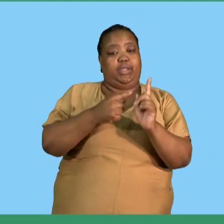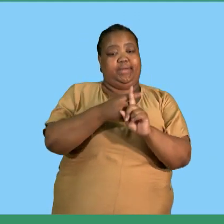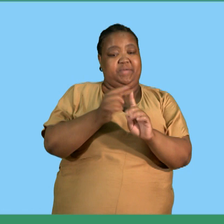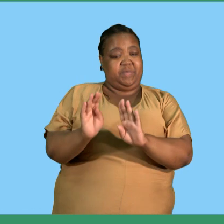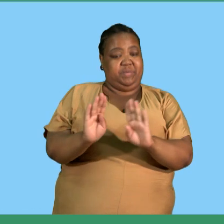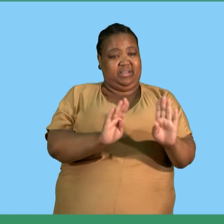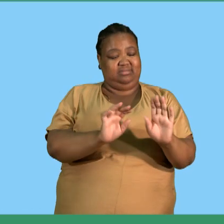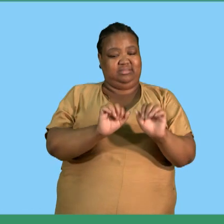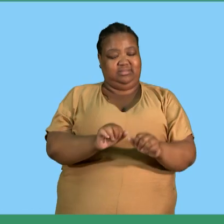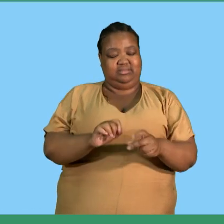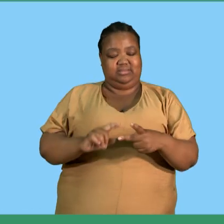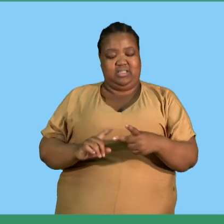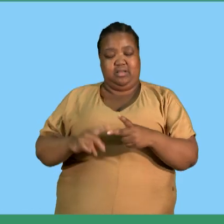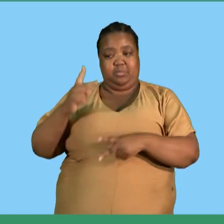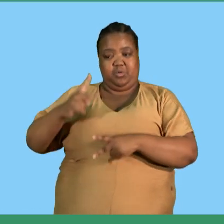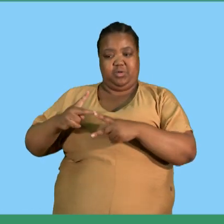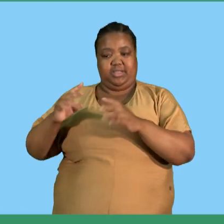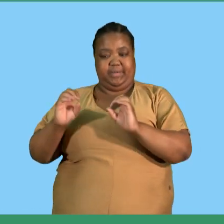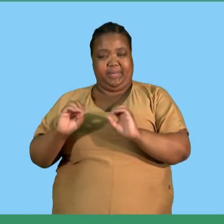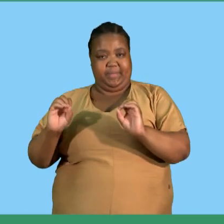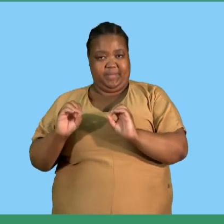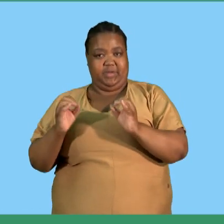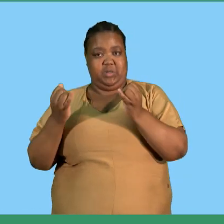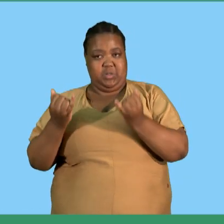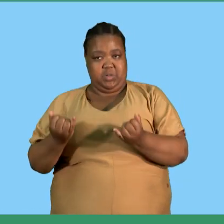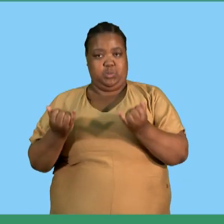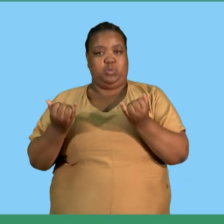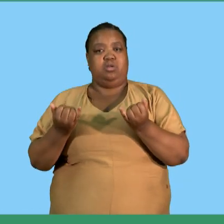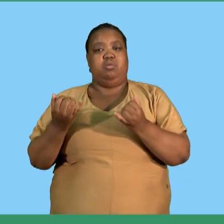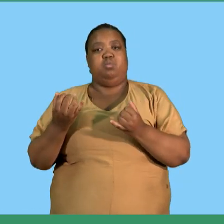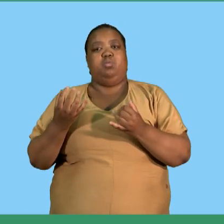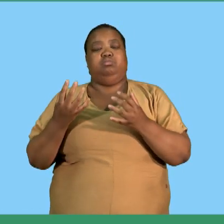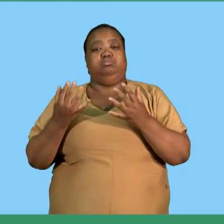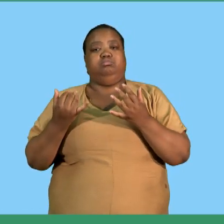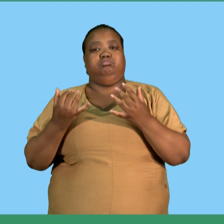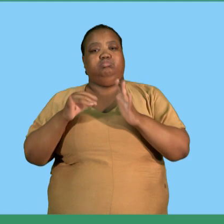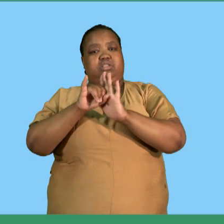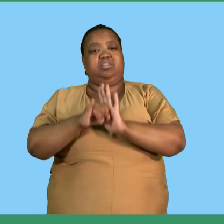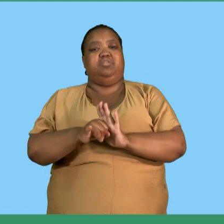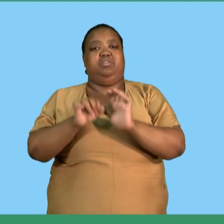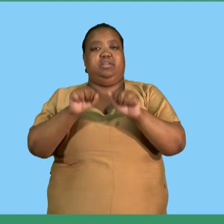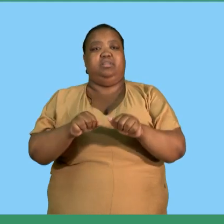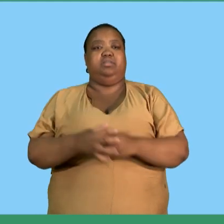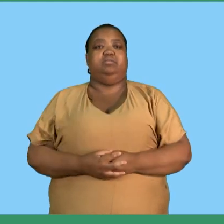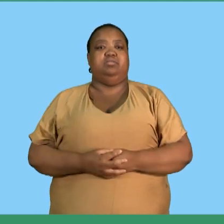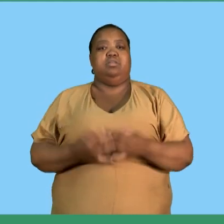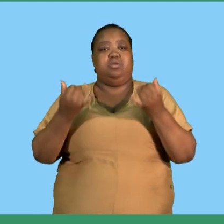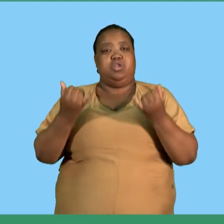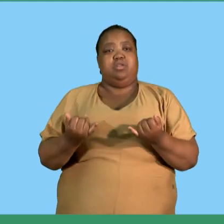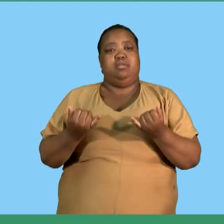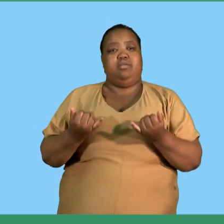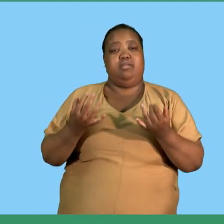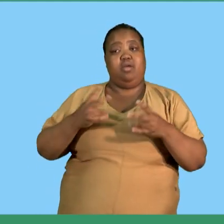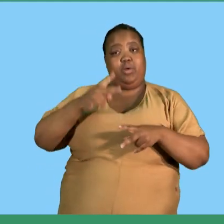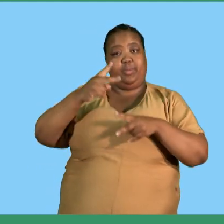from the scenario so from our scenario we only identified two unethical business practices so now the